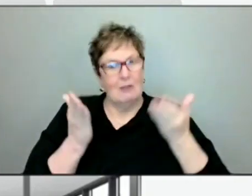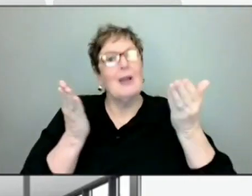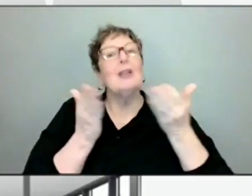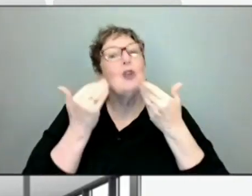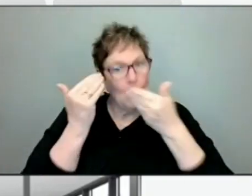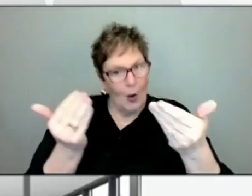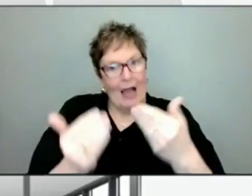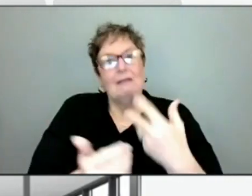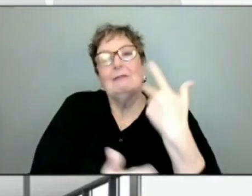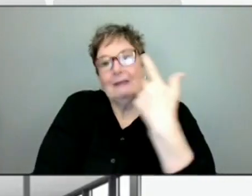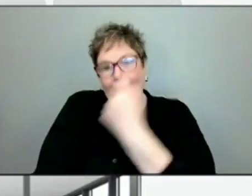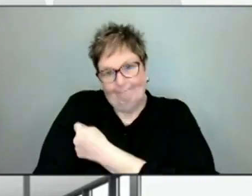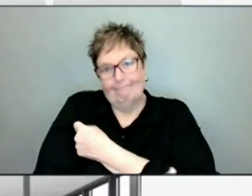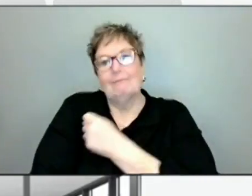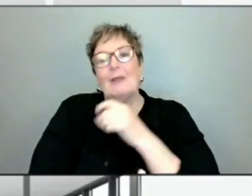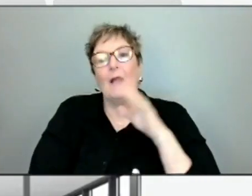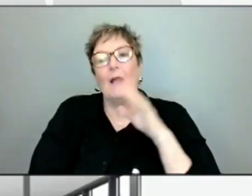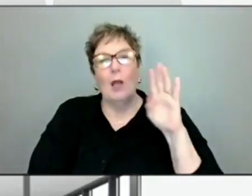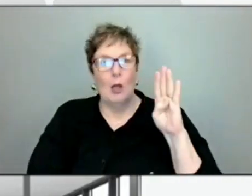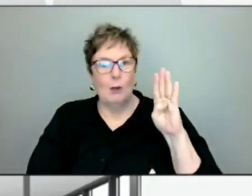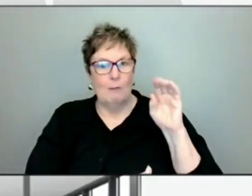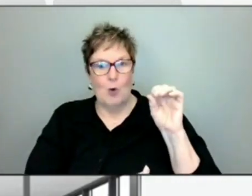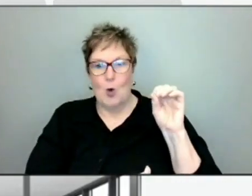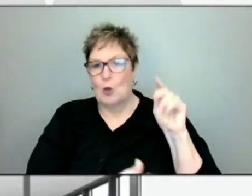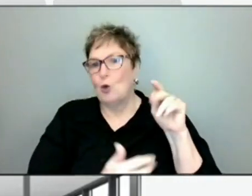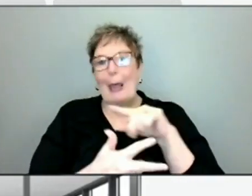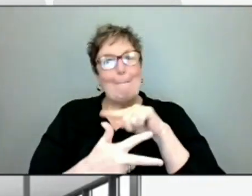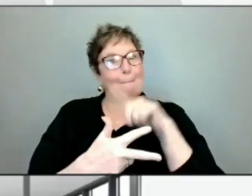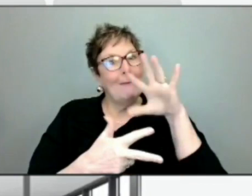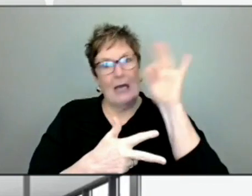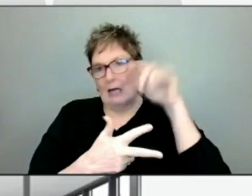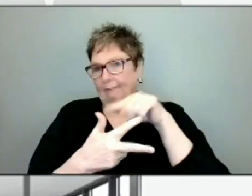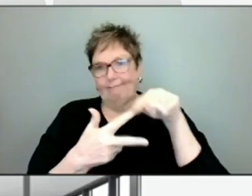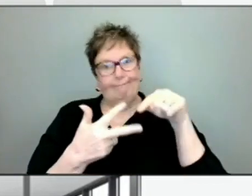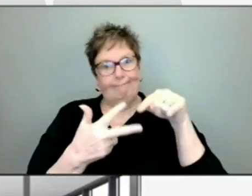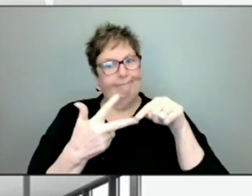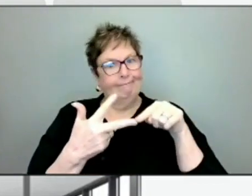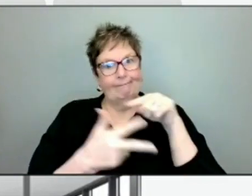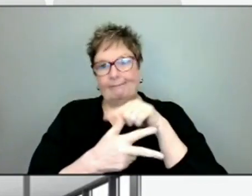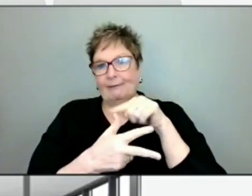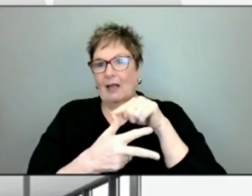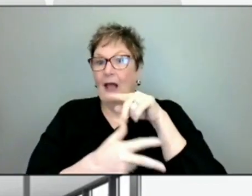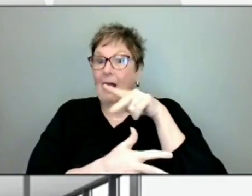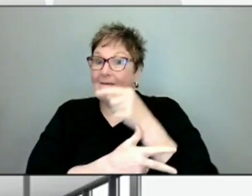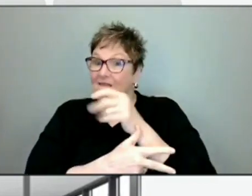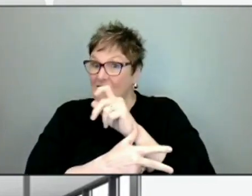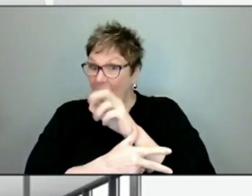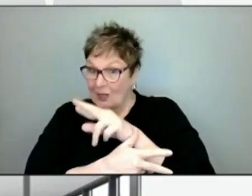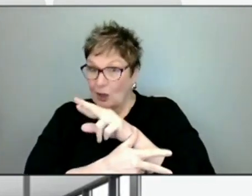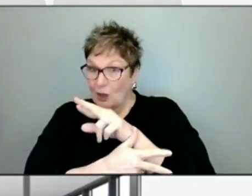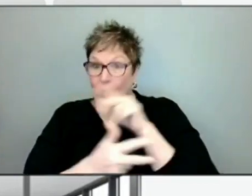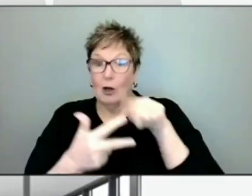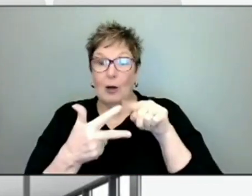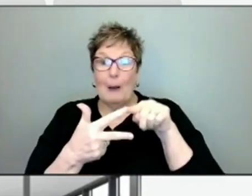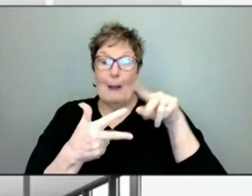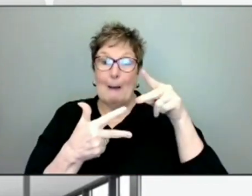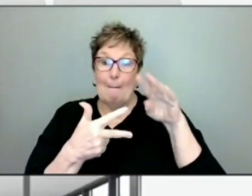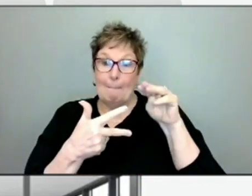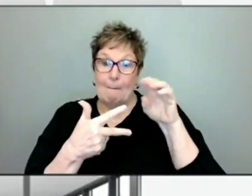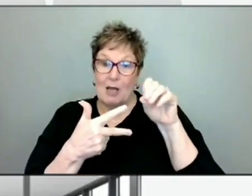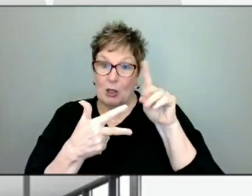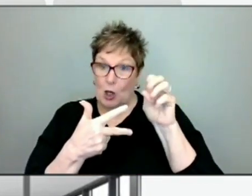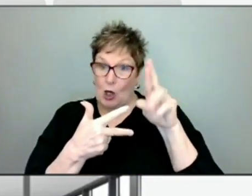get a booster. And again, it can be any of the three that you choose. For Pfizer and Moderna, it has to be at least six months